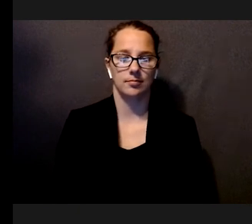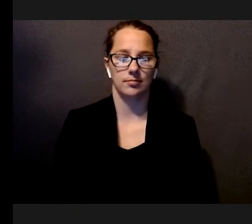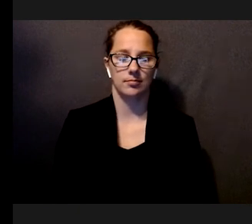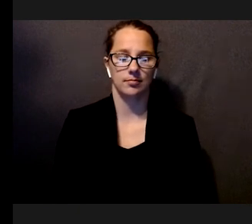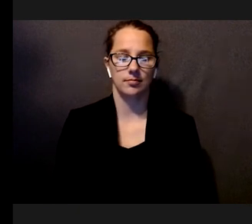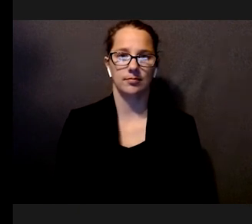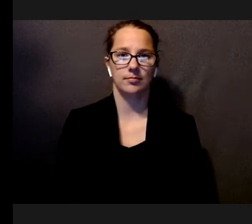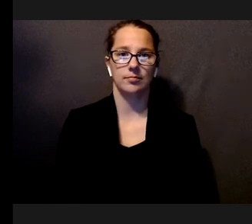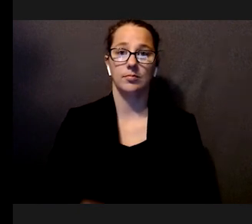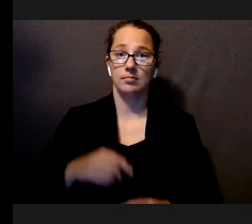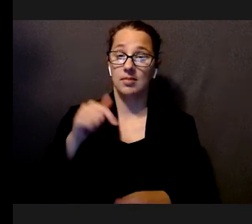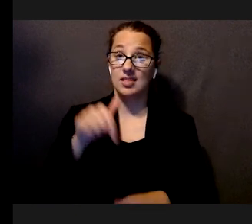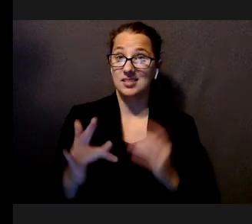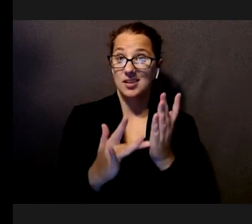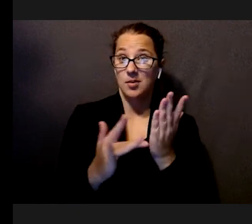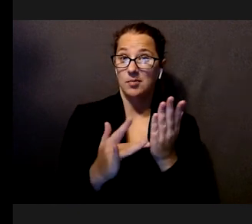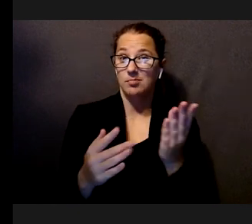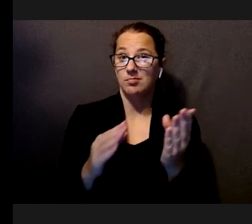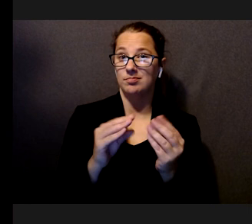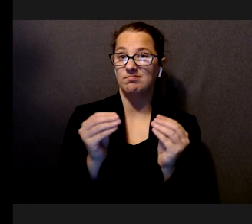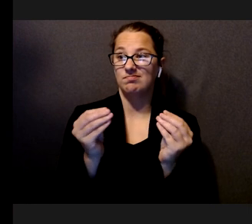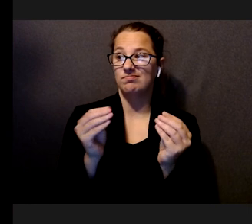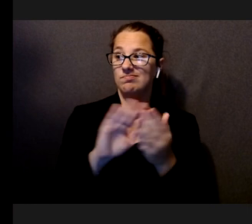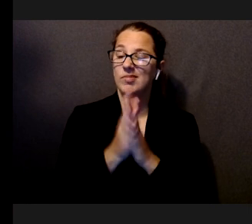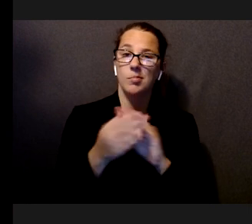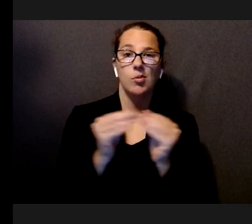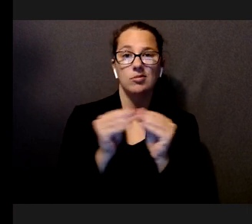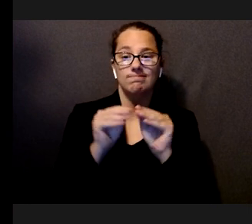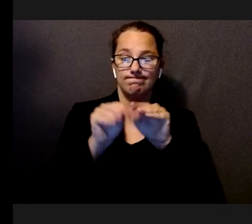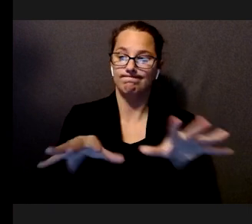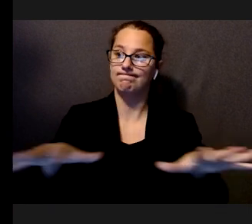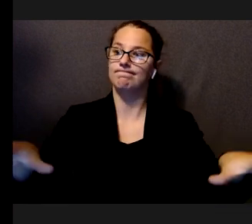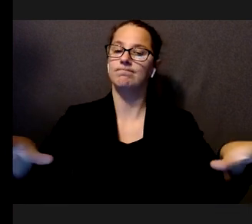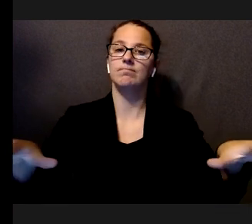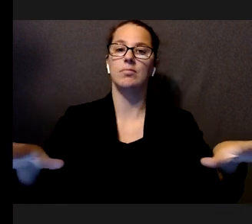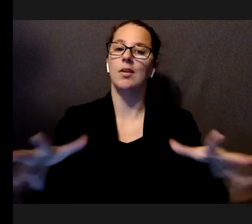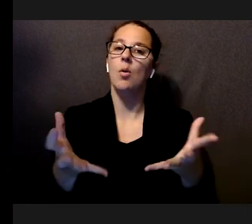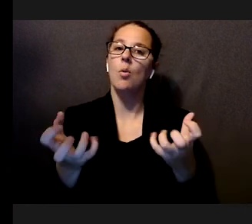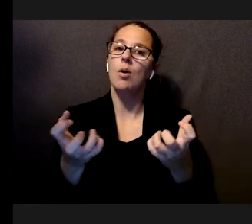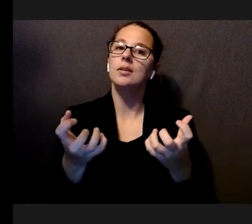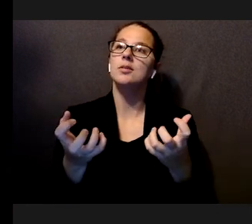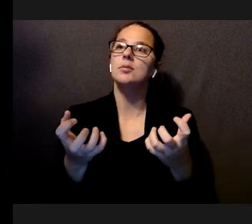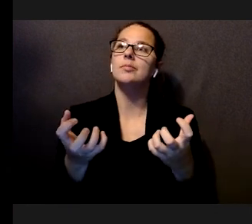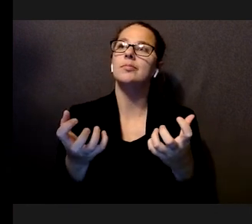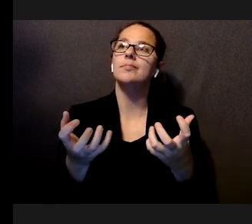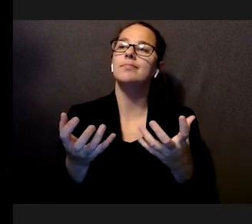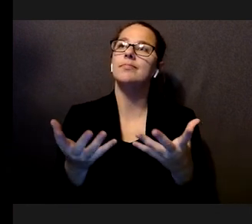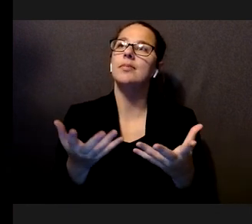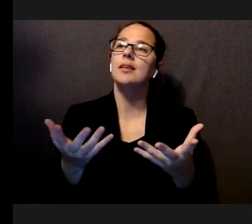Ideally, when this technology becomes more mainstream, I'd like to work on incorporating our